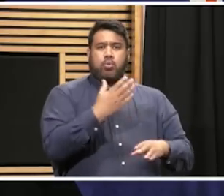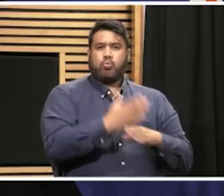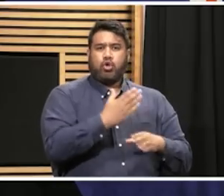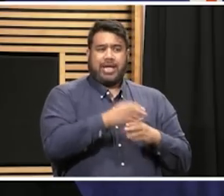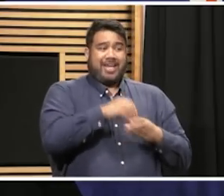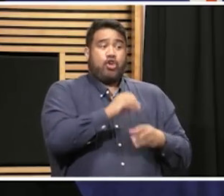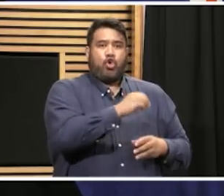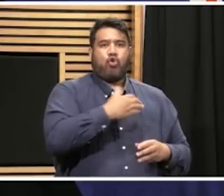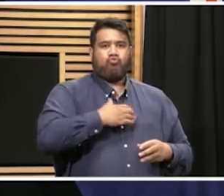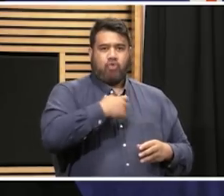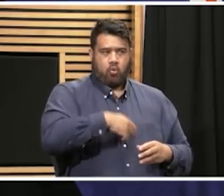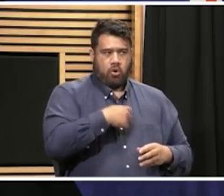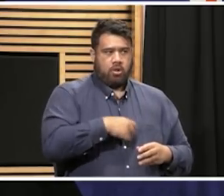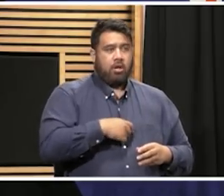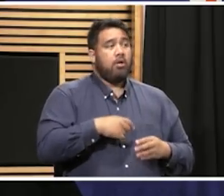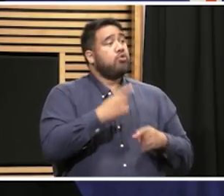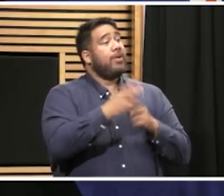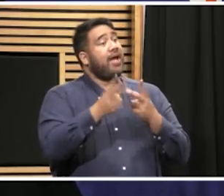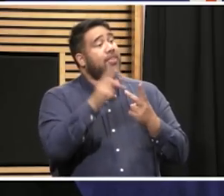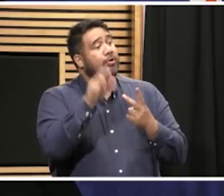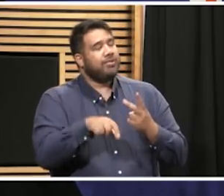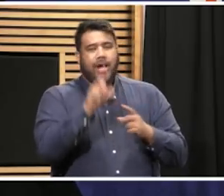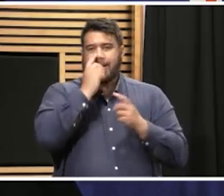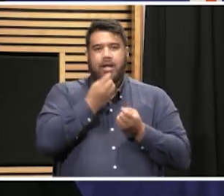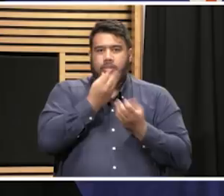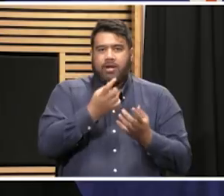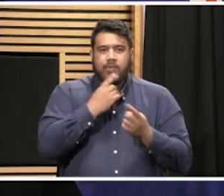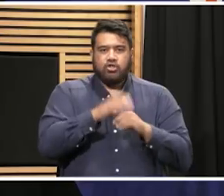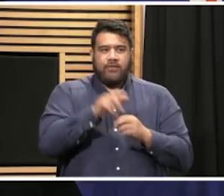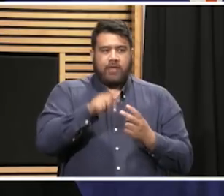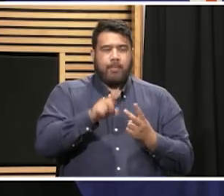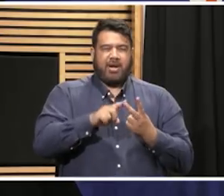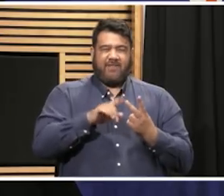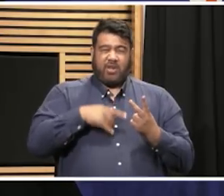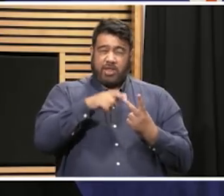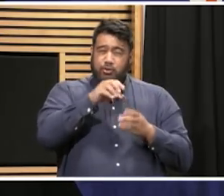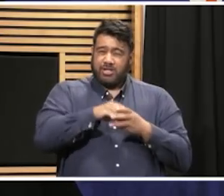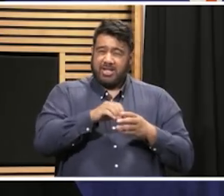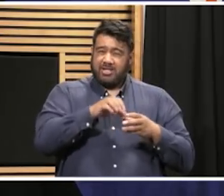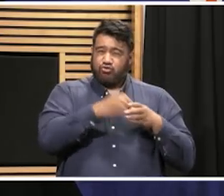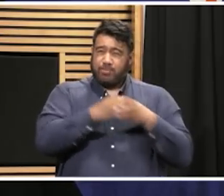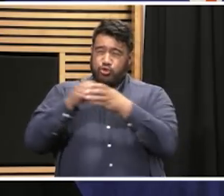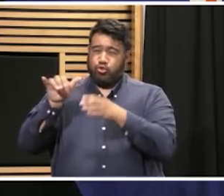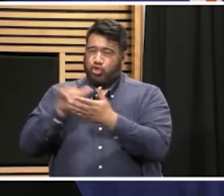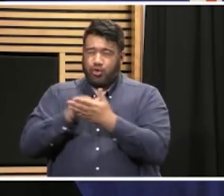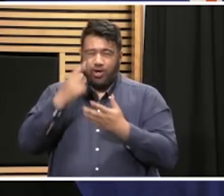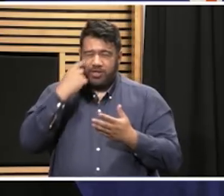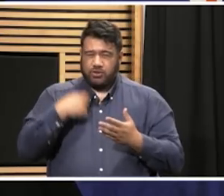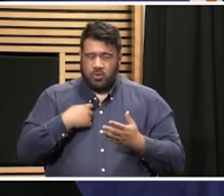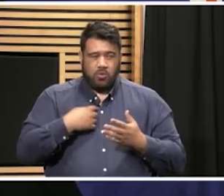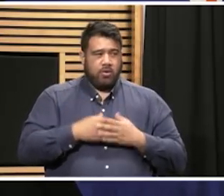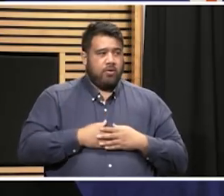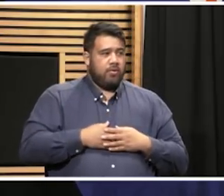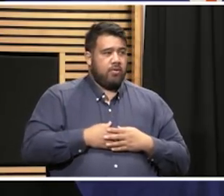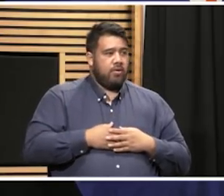her role. And the other case? I can't give you the detail but I do not believe so. Allow me to confirm. Are you